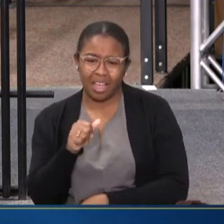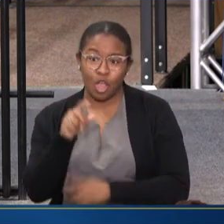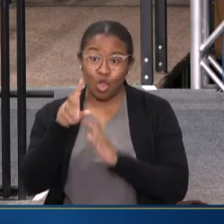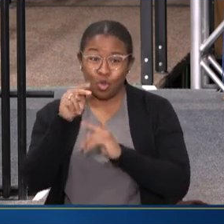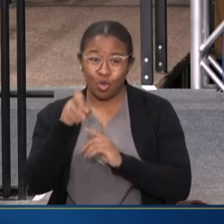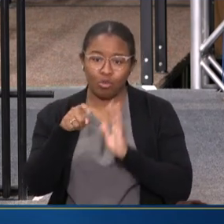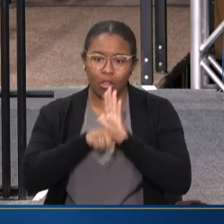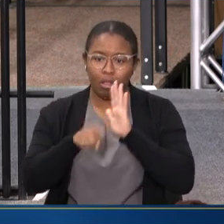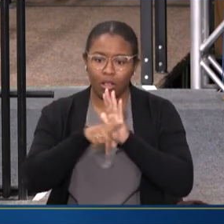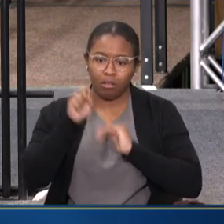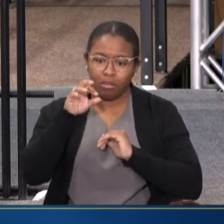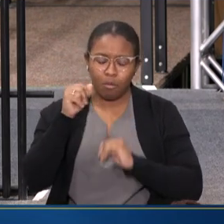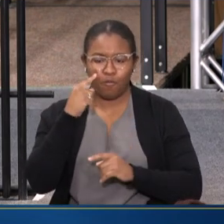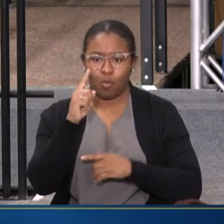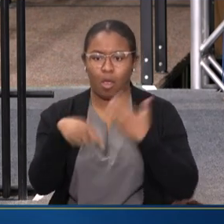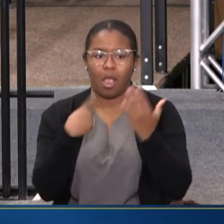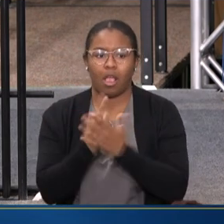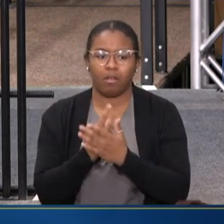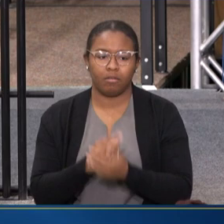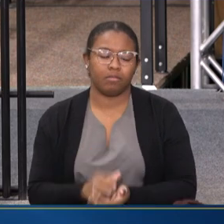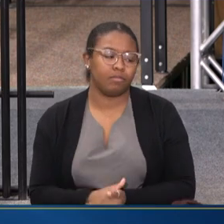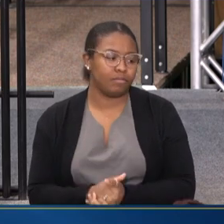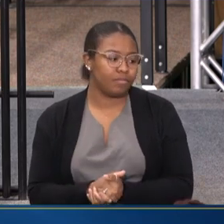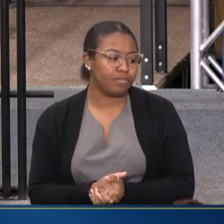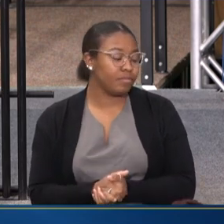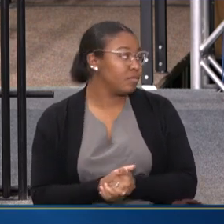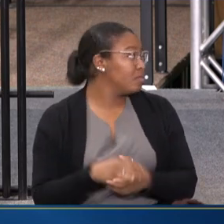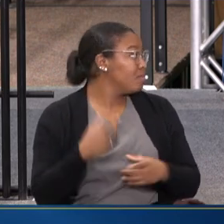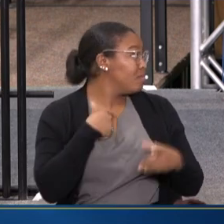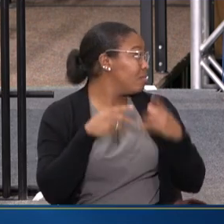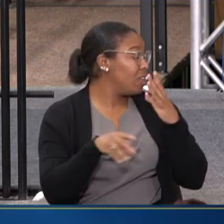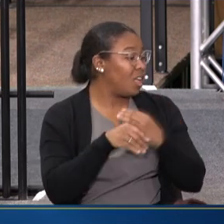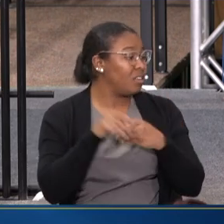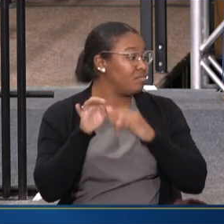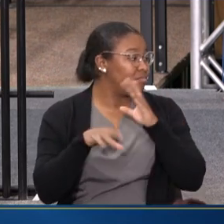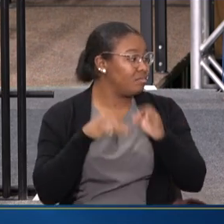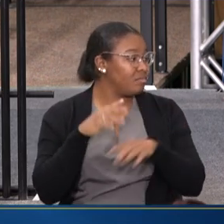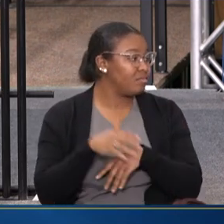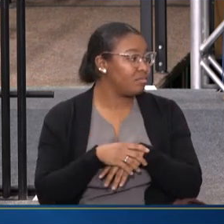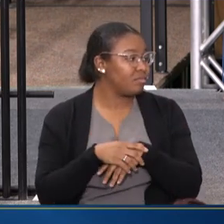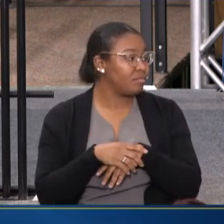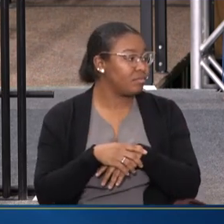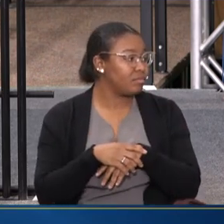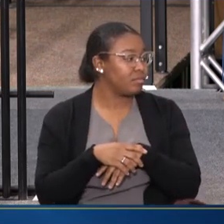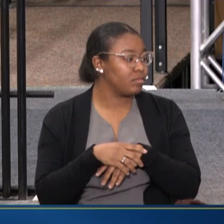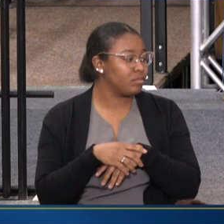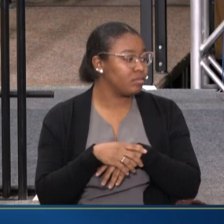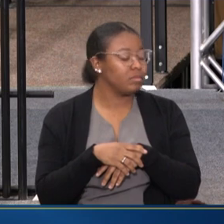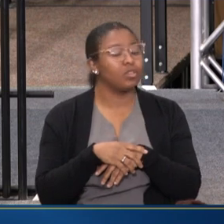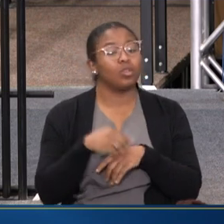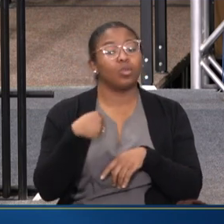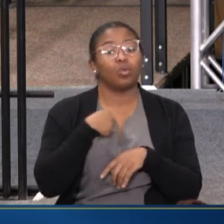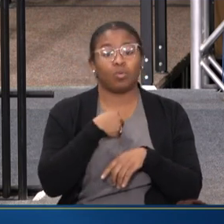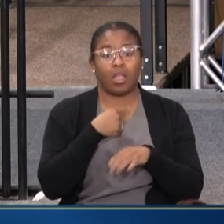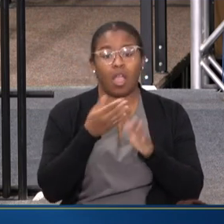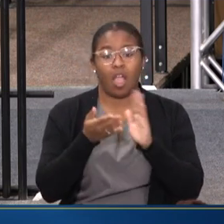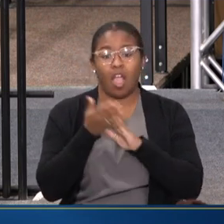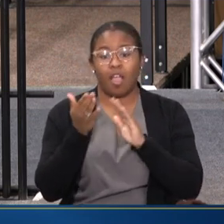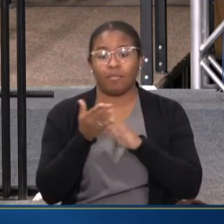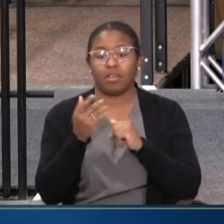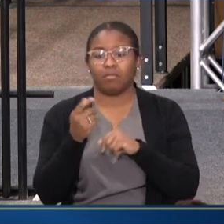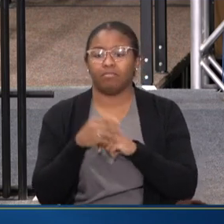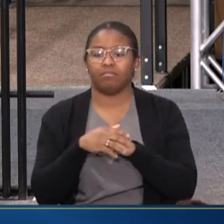AS AGENCIES. I'LL JUST ADD A COUPLE OF QUICK THINGS THAT WE'RE DOING. ONE IS THAT WE OPERATE A FIRST EPISODE